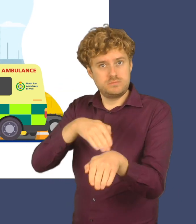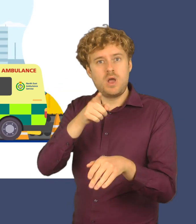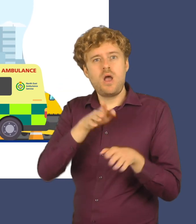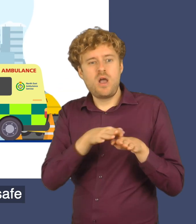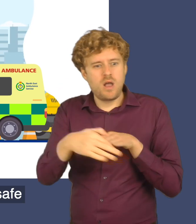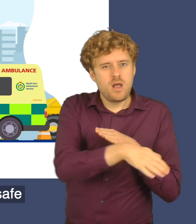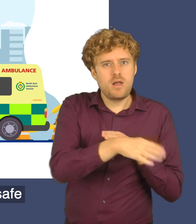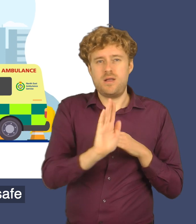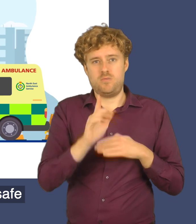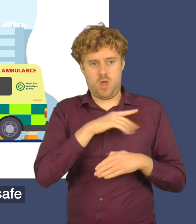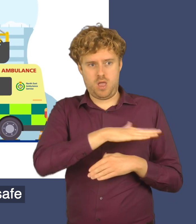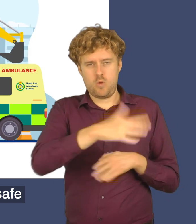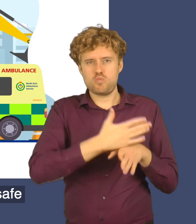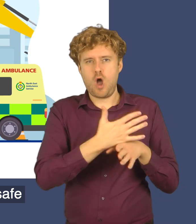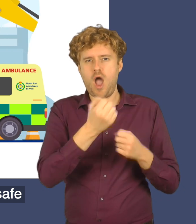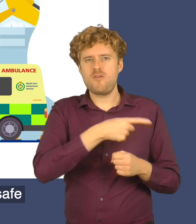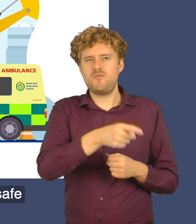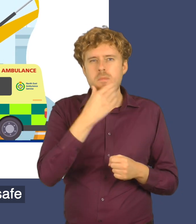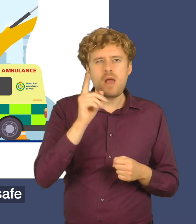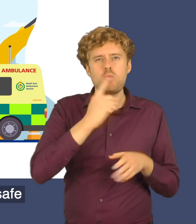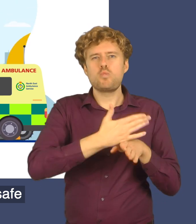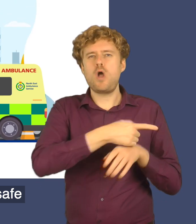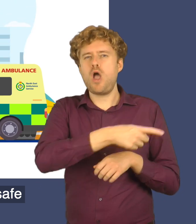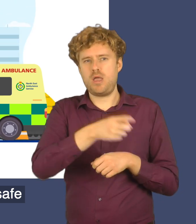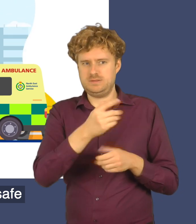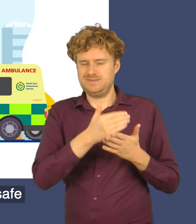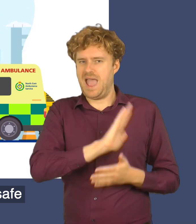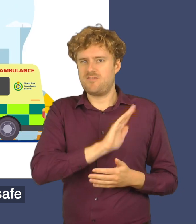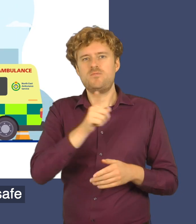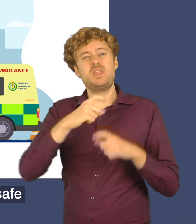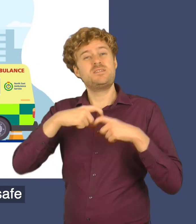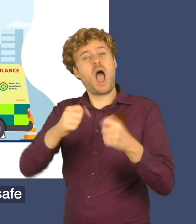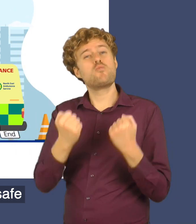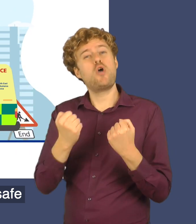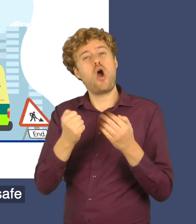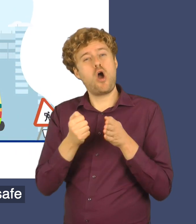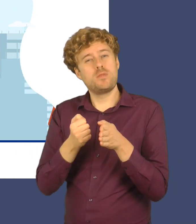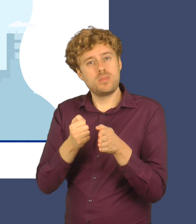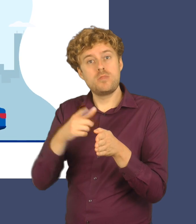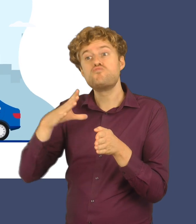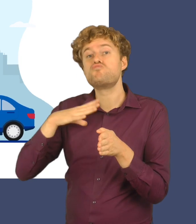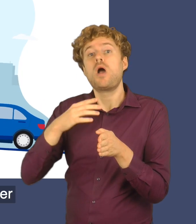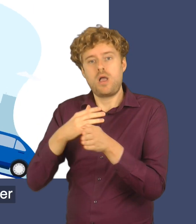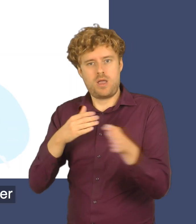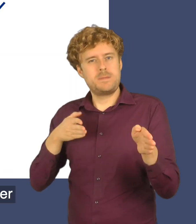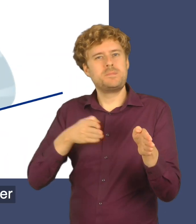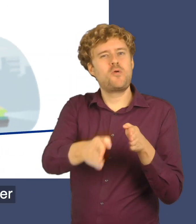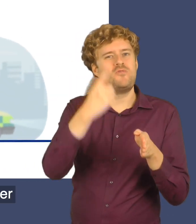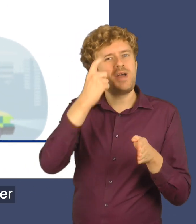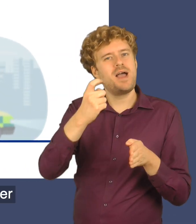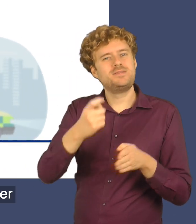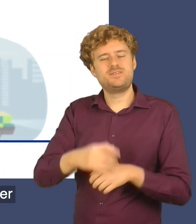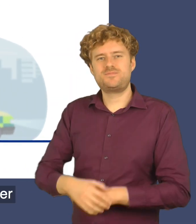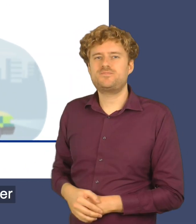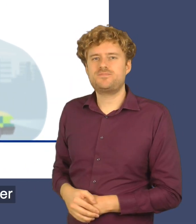workers. Instead, maintain normal speed and remain at a safe distance until you exit the roadworks. In adverse weather